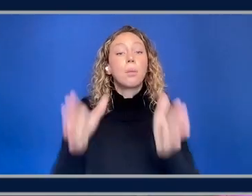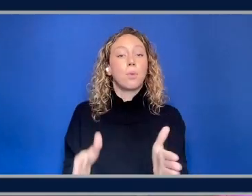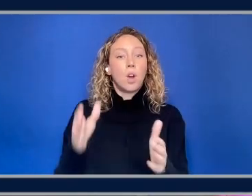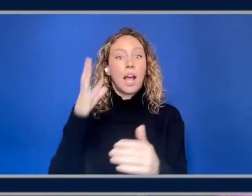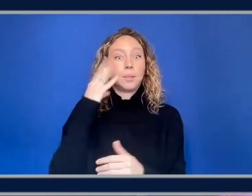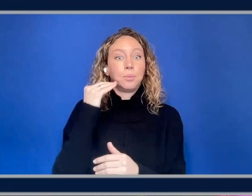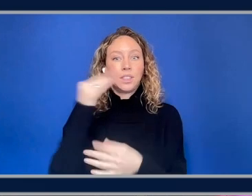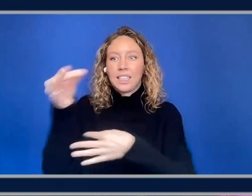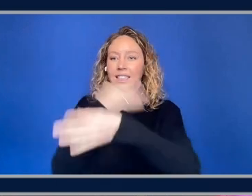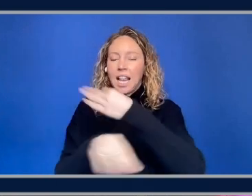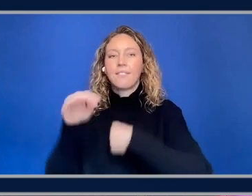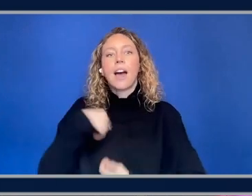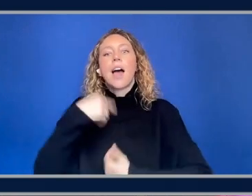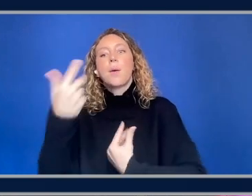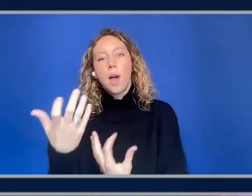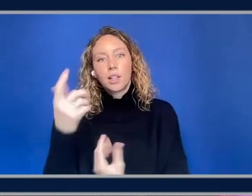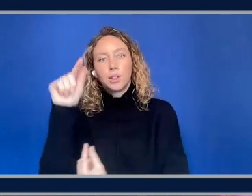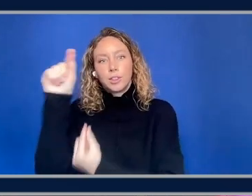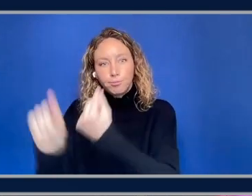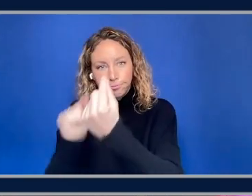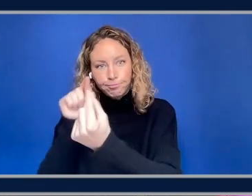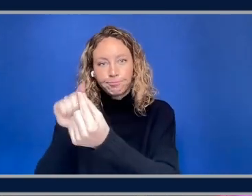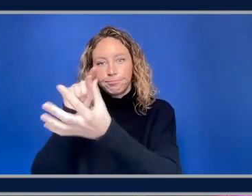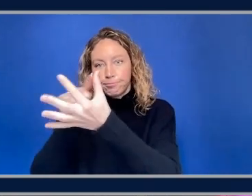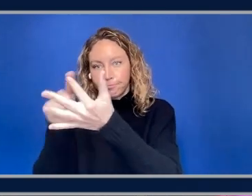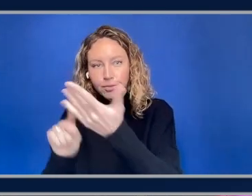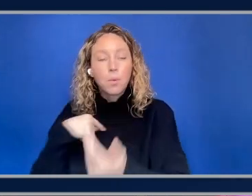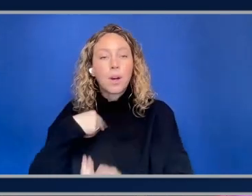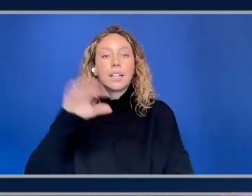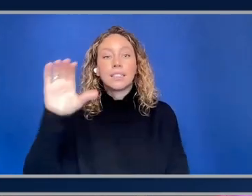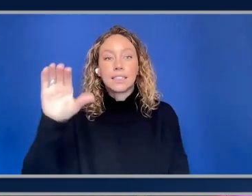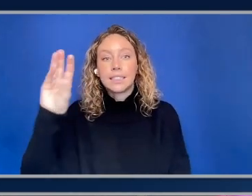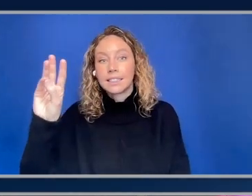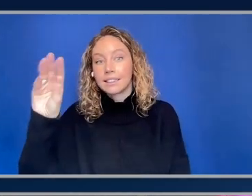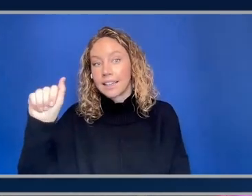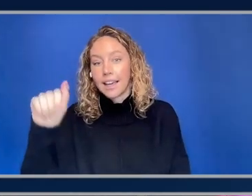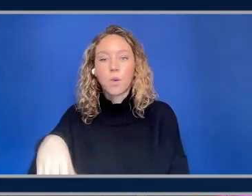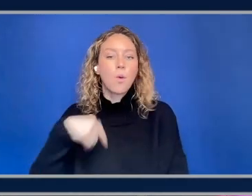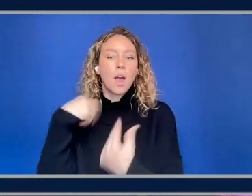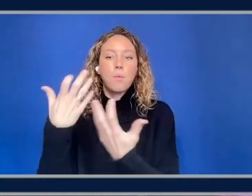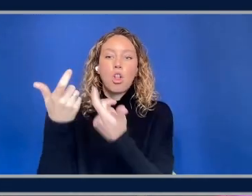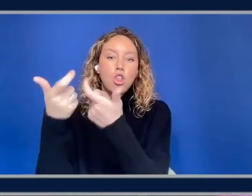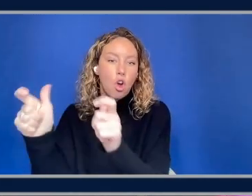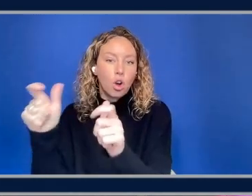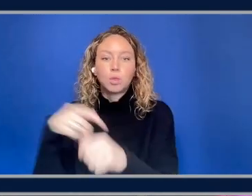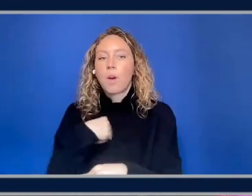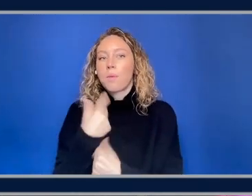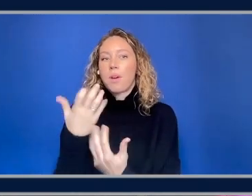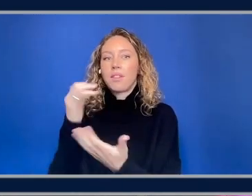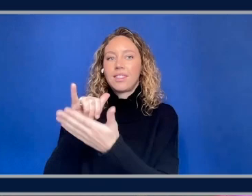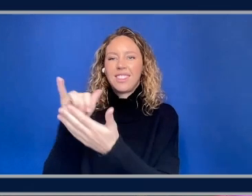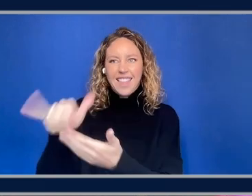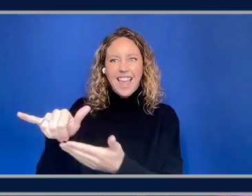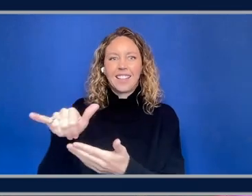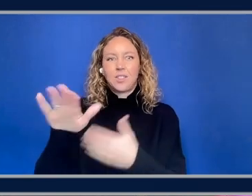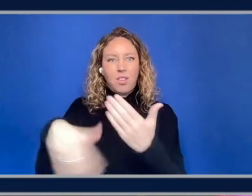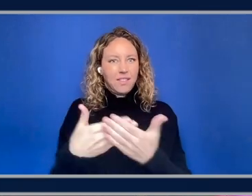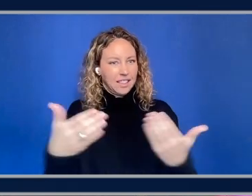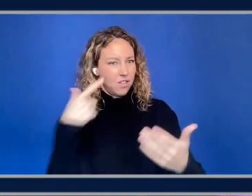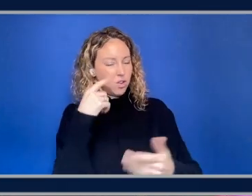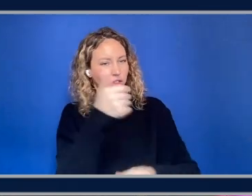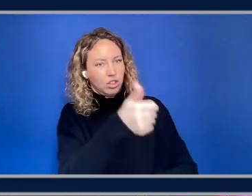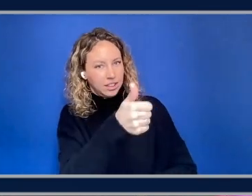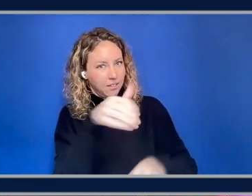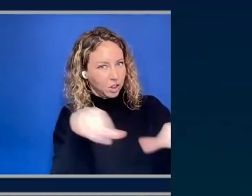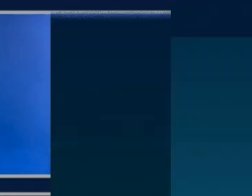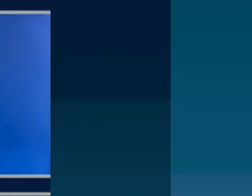say, hey, I want to manage node group of C6A, C6A large. That's right. That's the undifferentiated heavy lifting that you're offloading through auto mode. Yeah. And